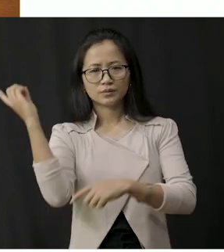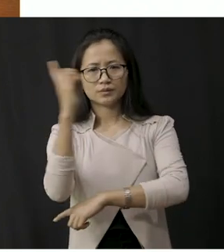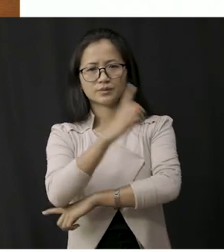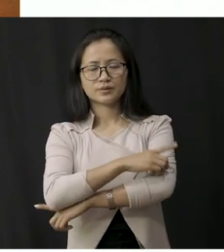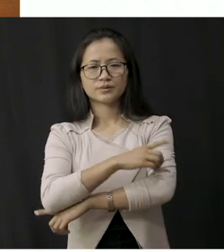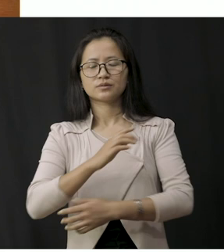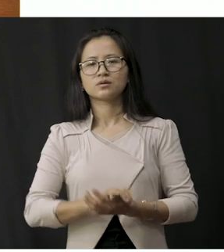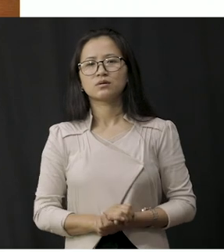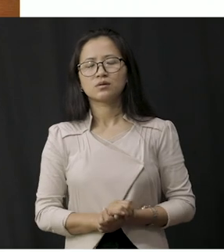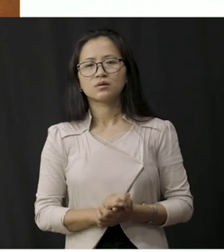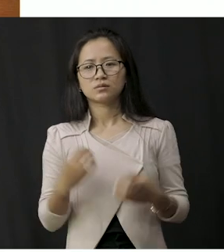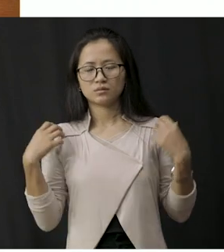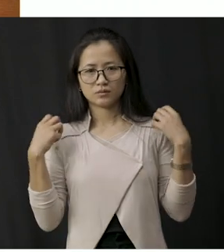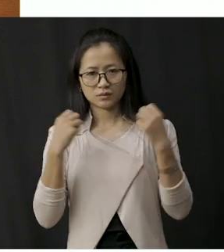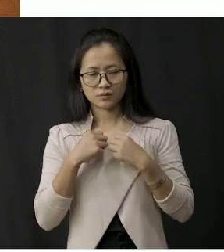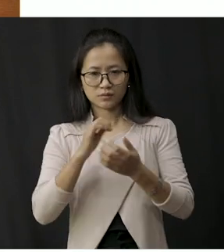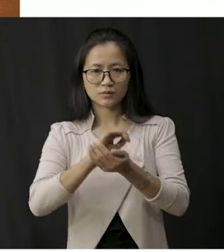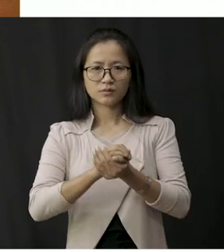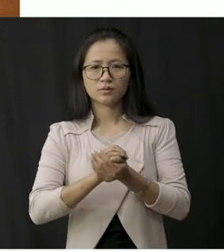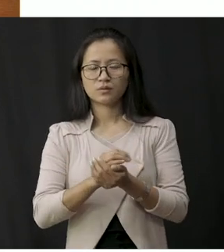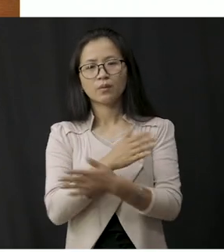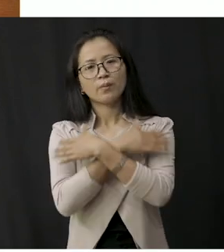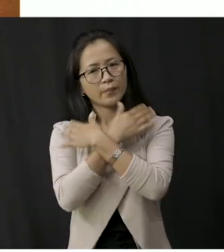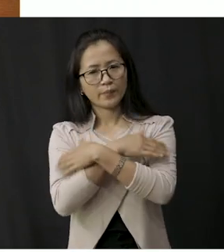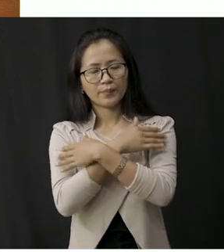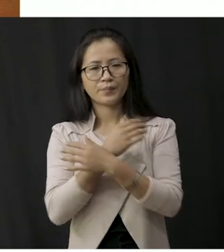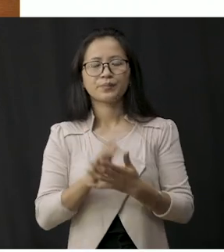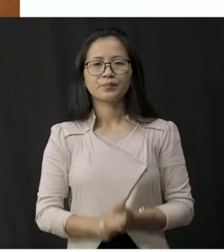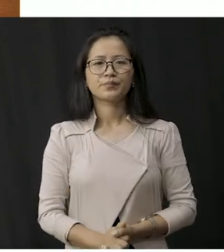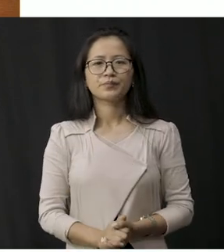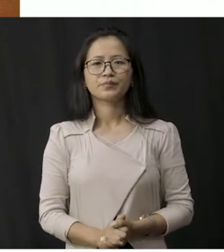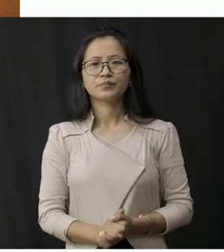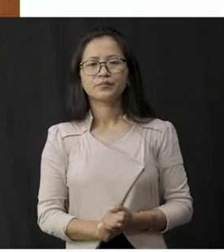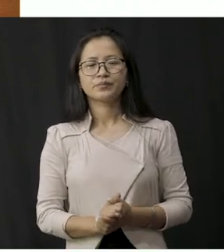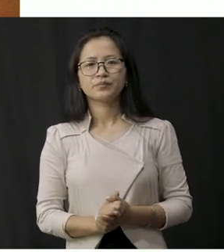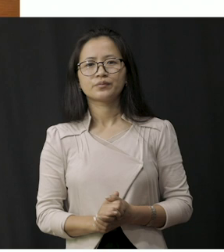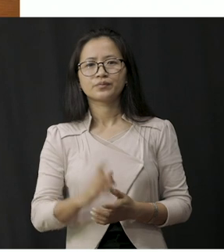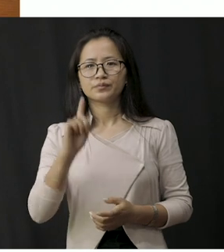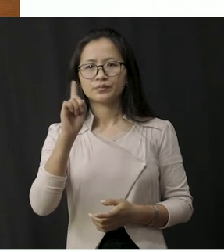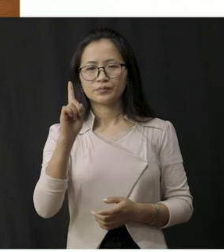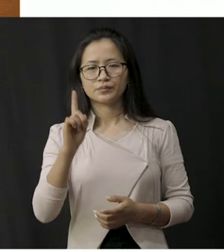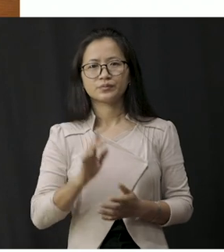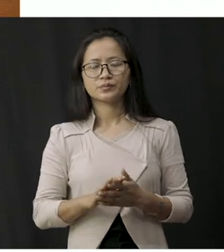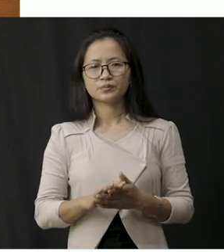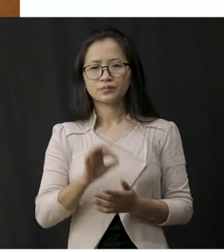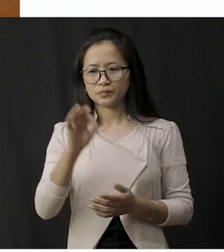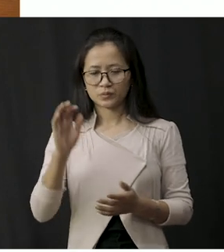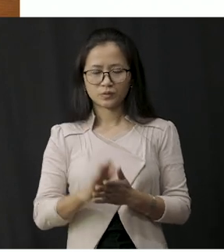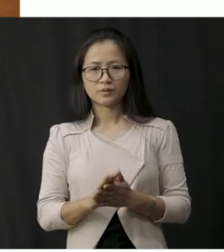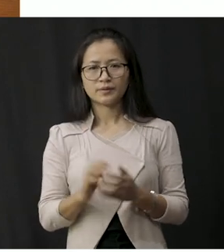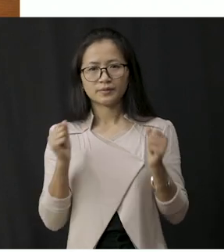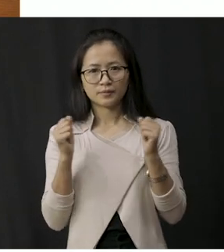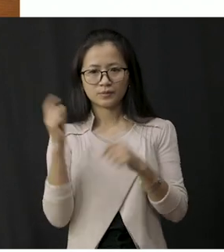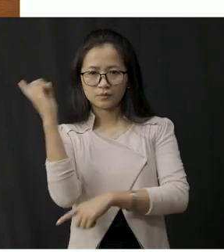on cold days to keep our body warm right so the answer for option number one is on cold days